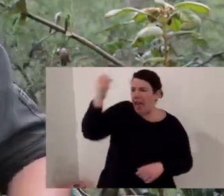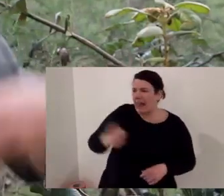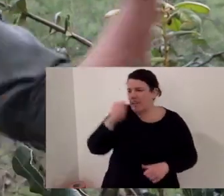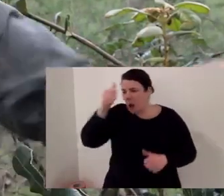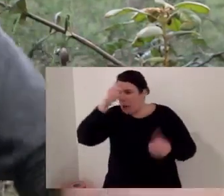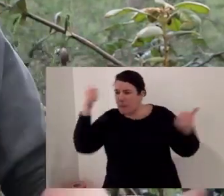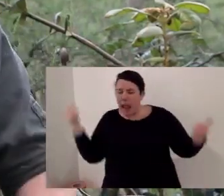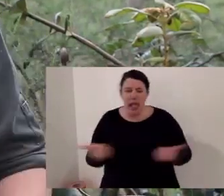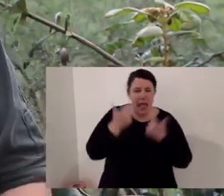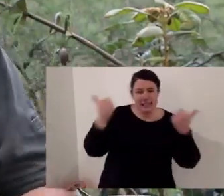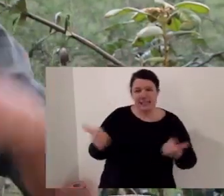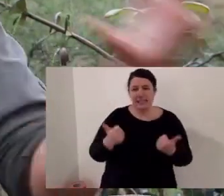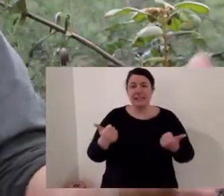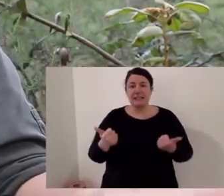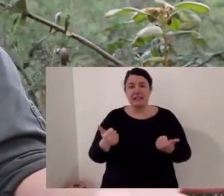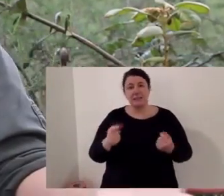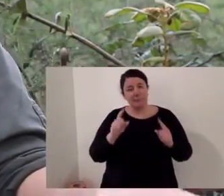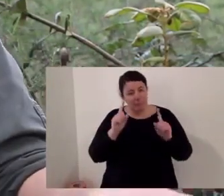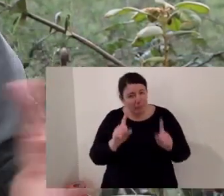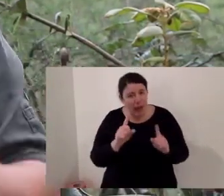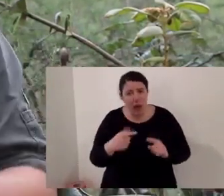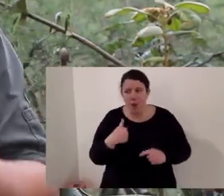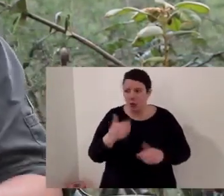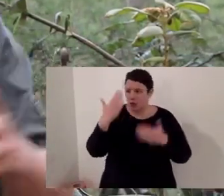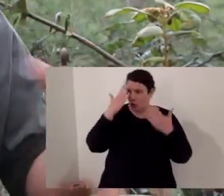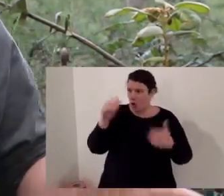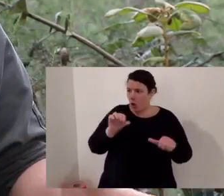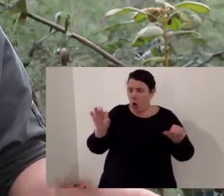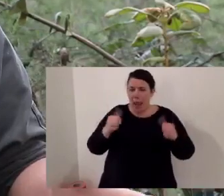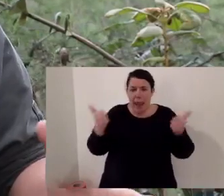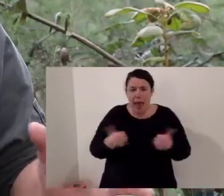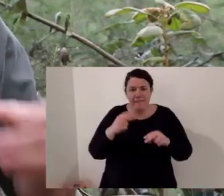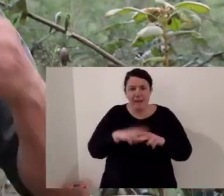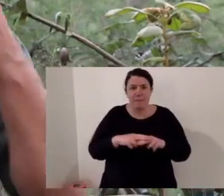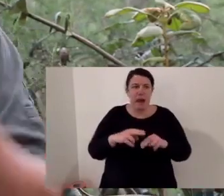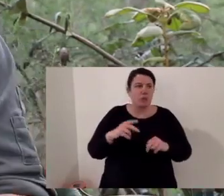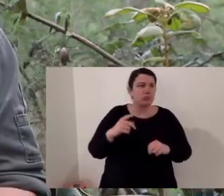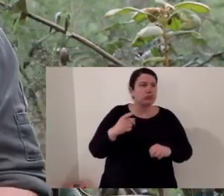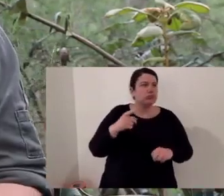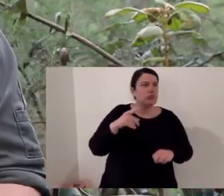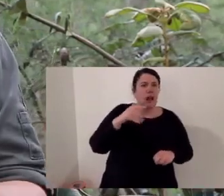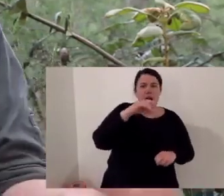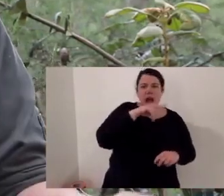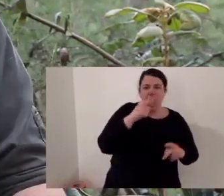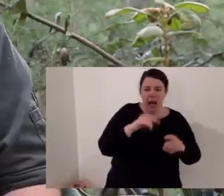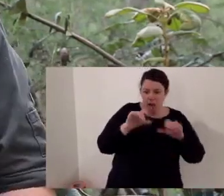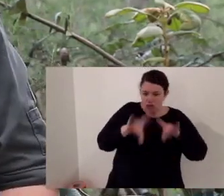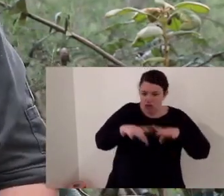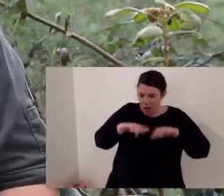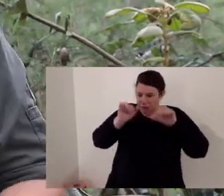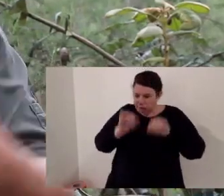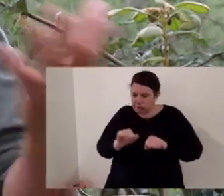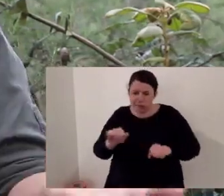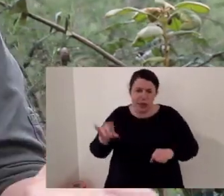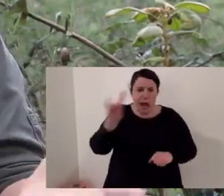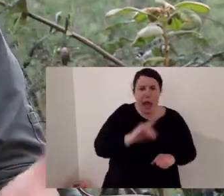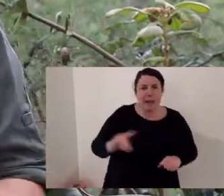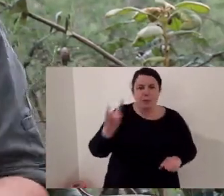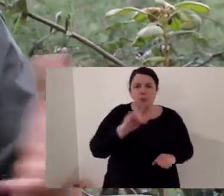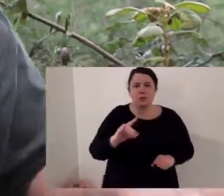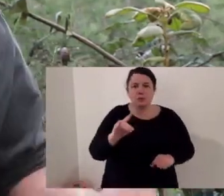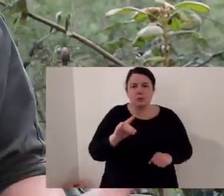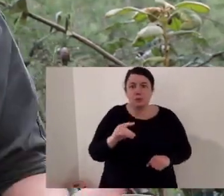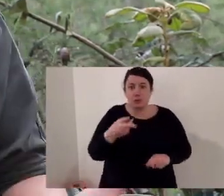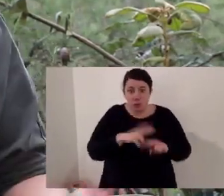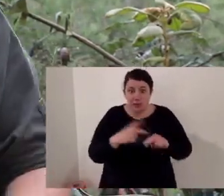gorillas or tigers or elephants or rhinos and that's important too but we don't know enough about potteroos or bandicoots or bedongs.